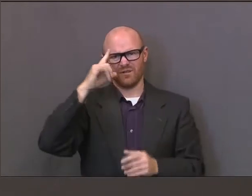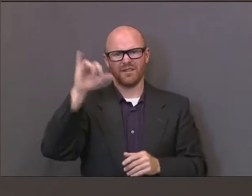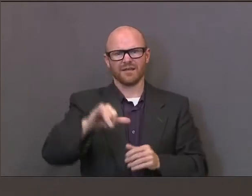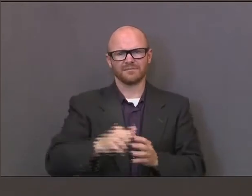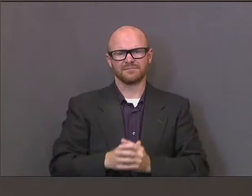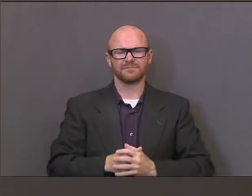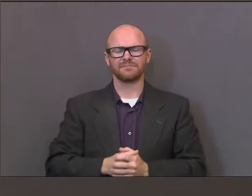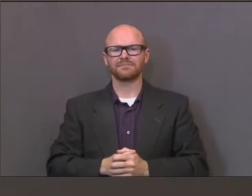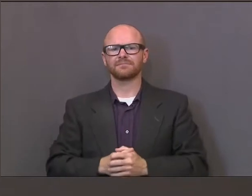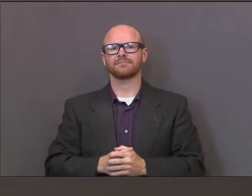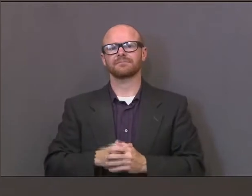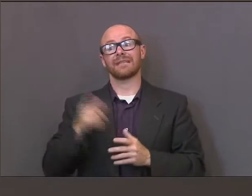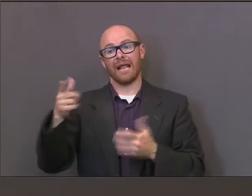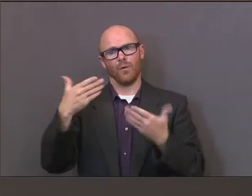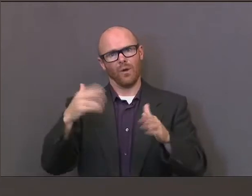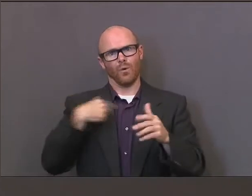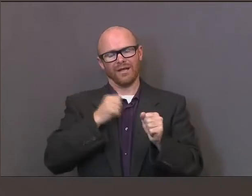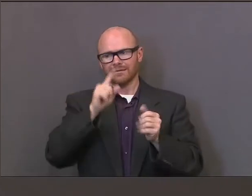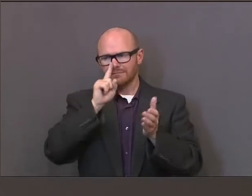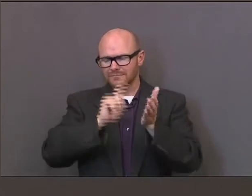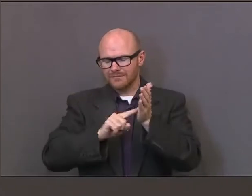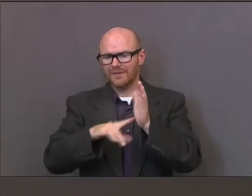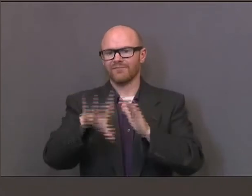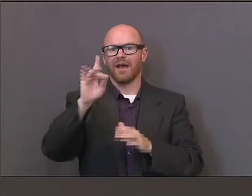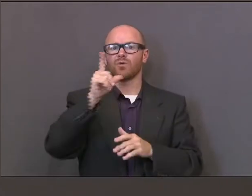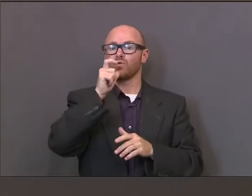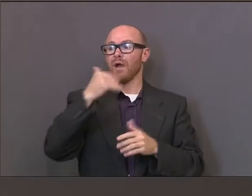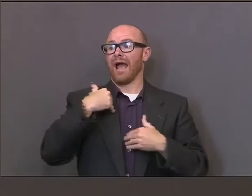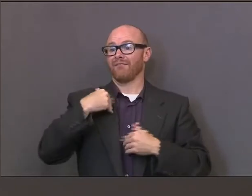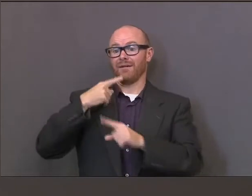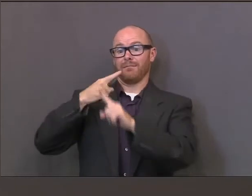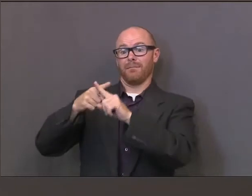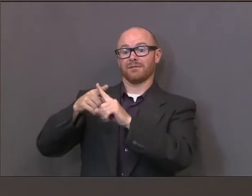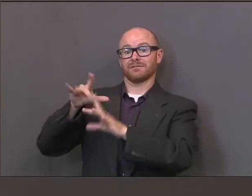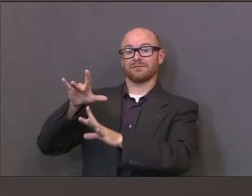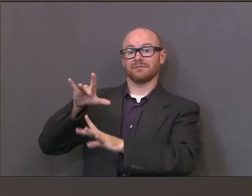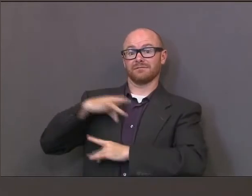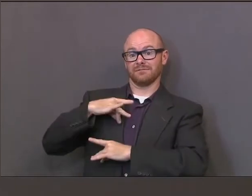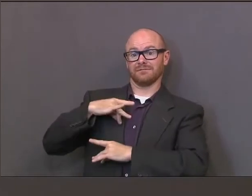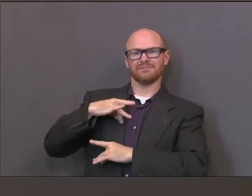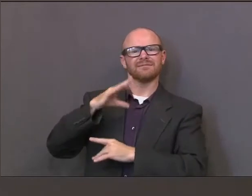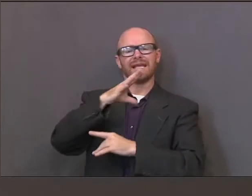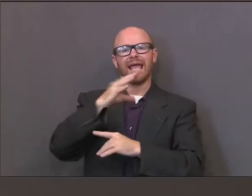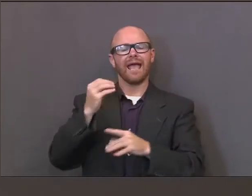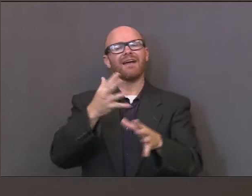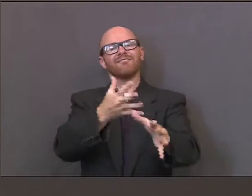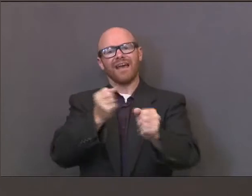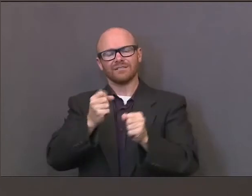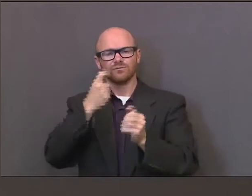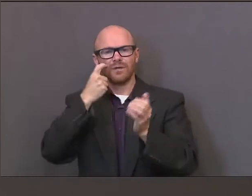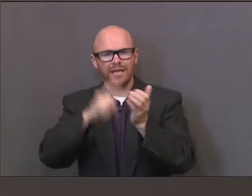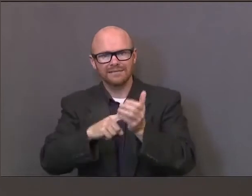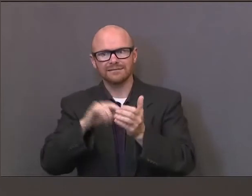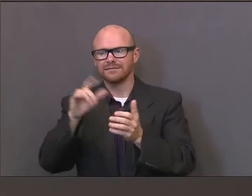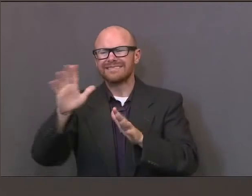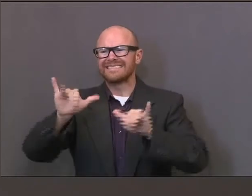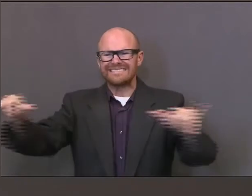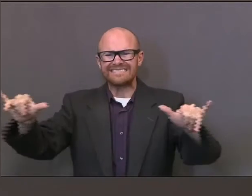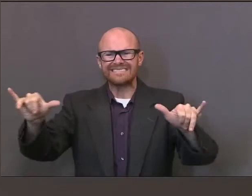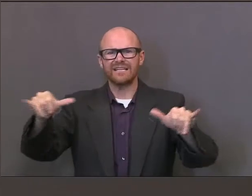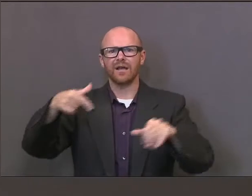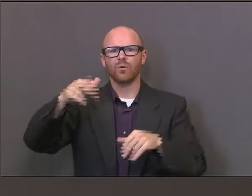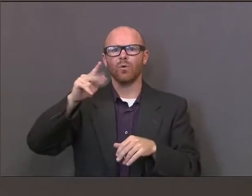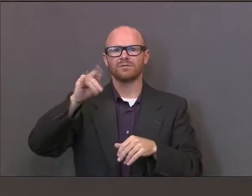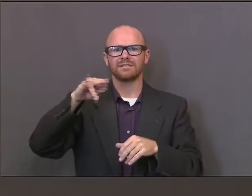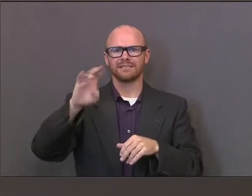and trace so we can protect others from it. The Department of Health and Human Services, HHS, is now going